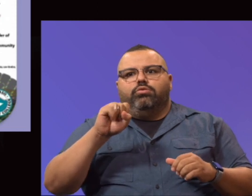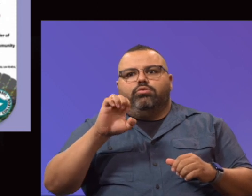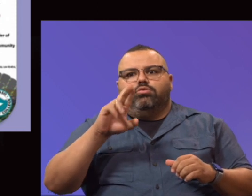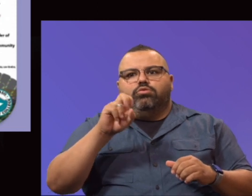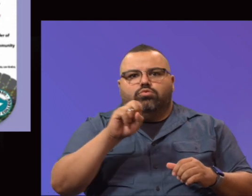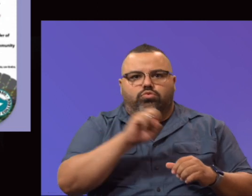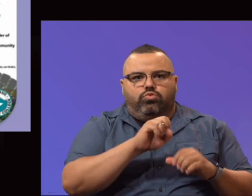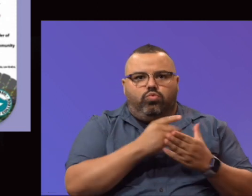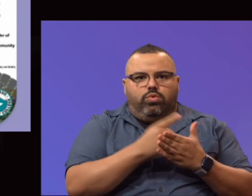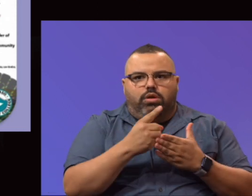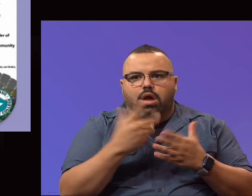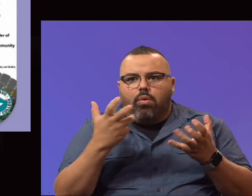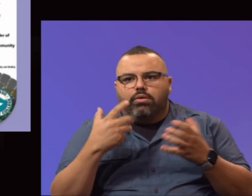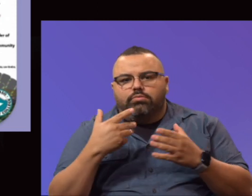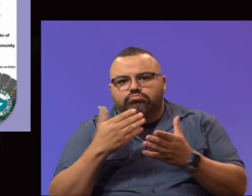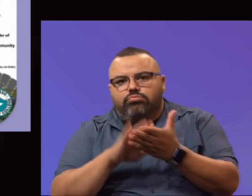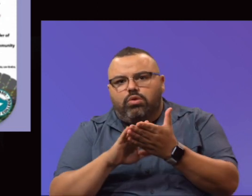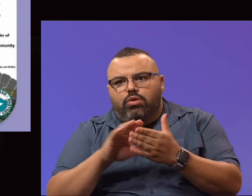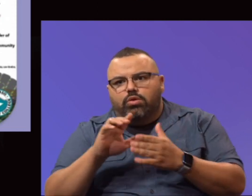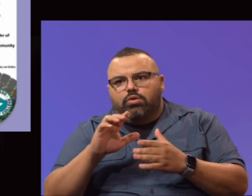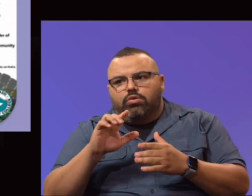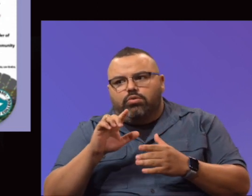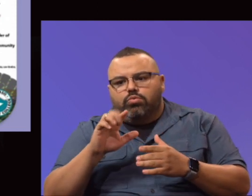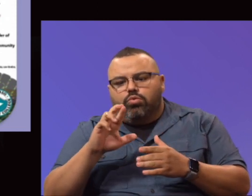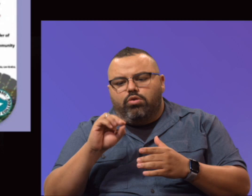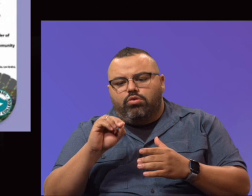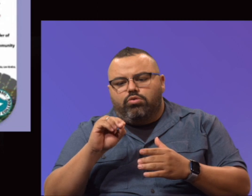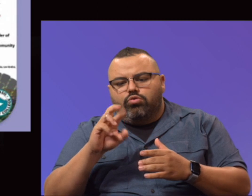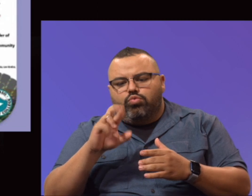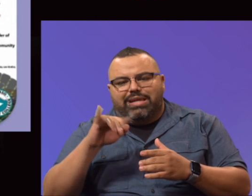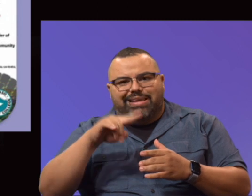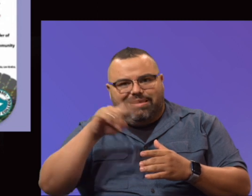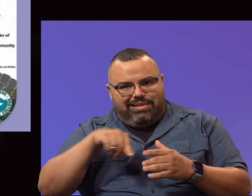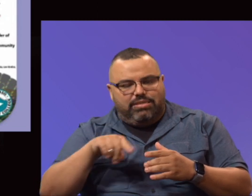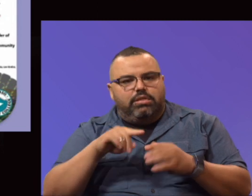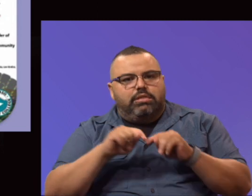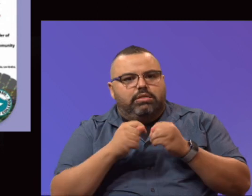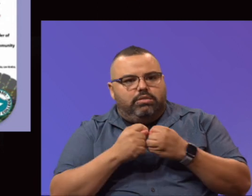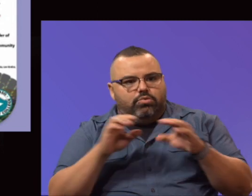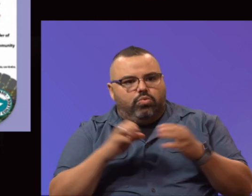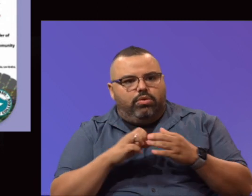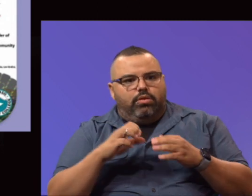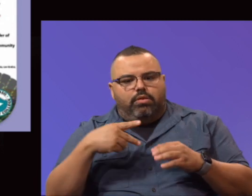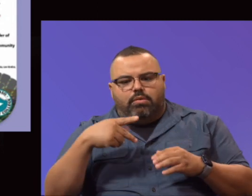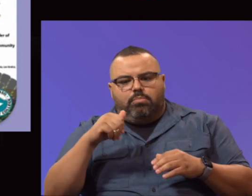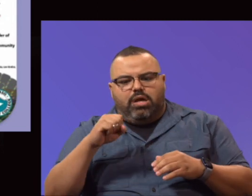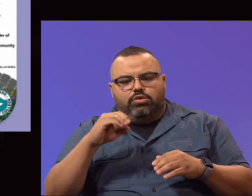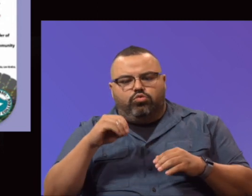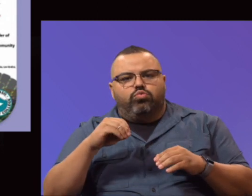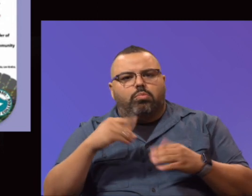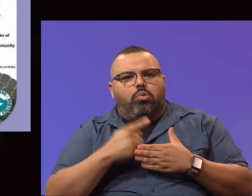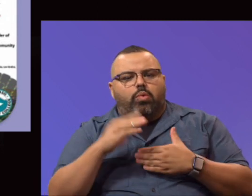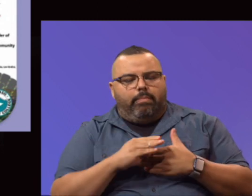I want to give a lot of credit to Ms. Rodriguez, Lucia Rodriguez, for the great work that her and her team do with the PASOS program. This is